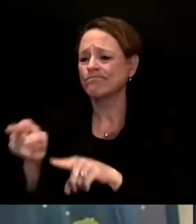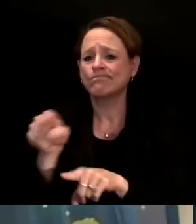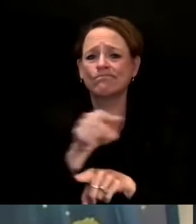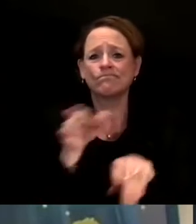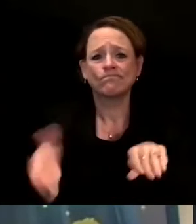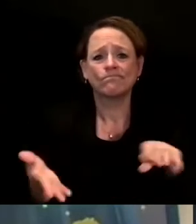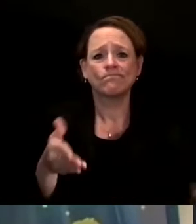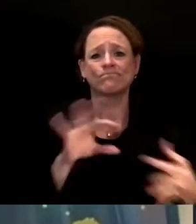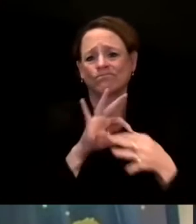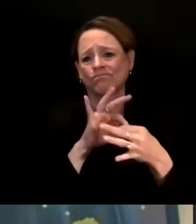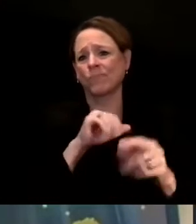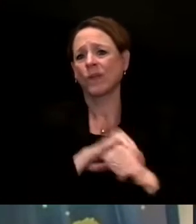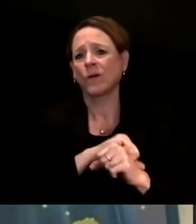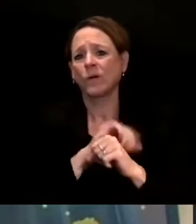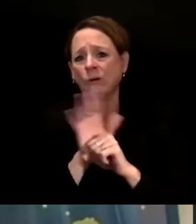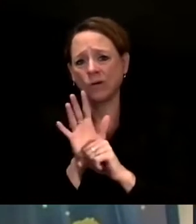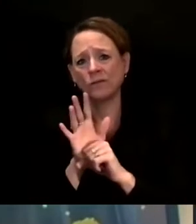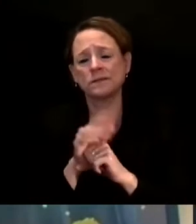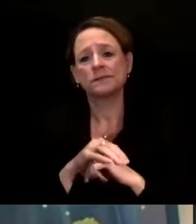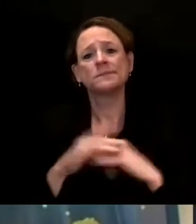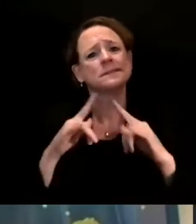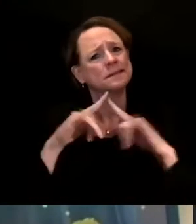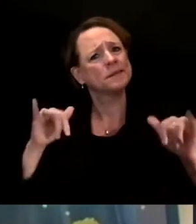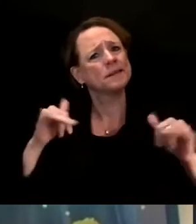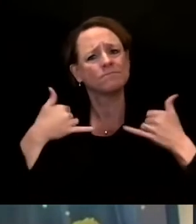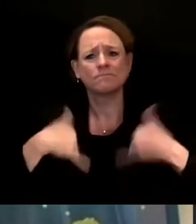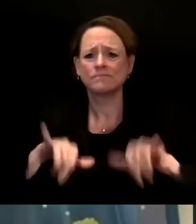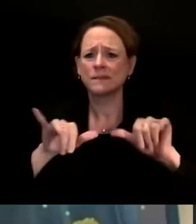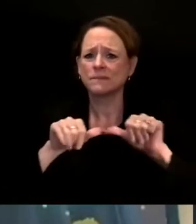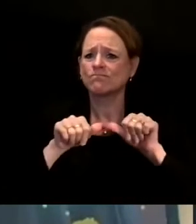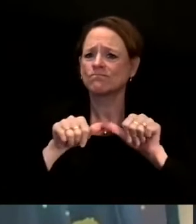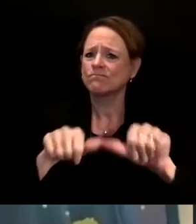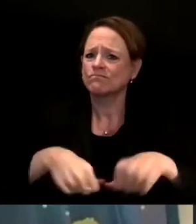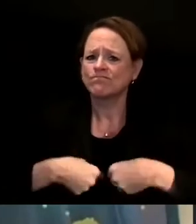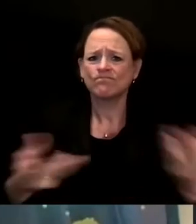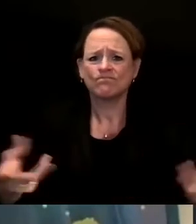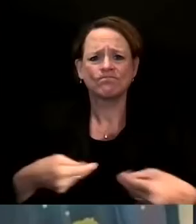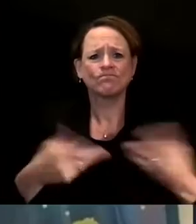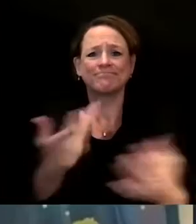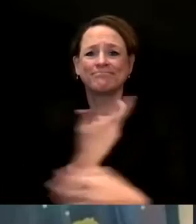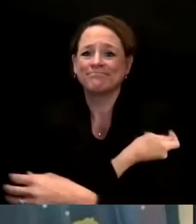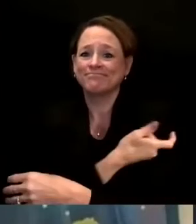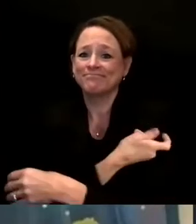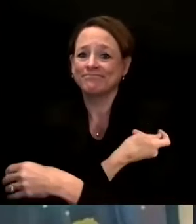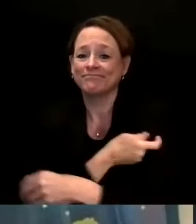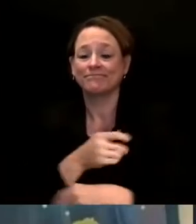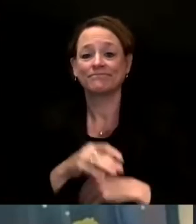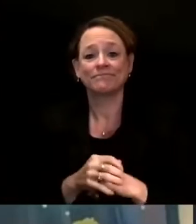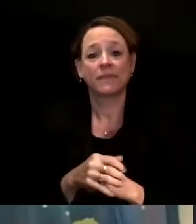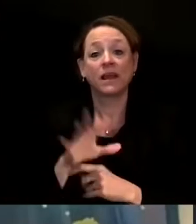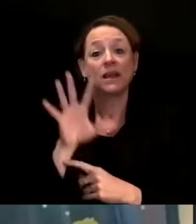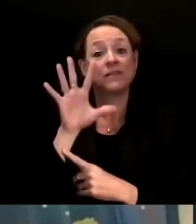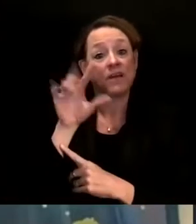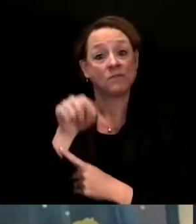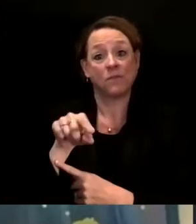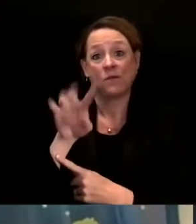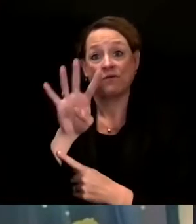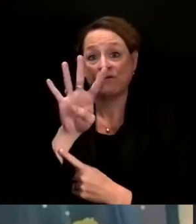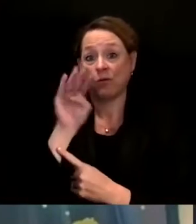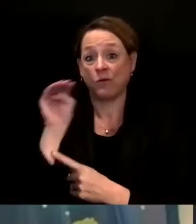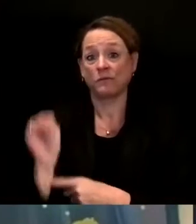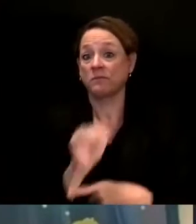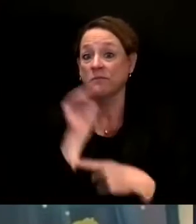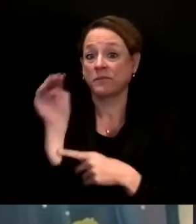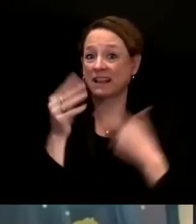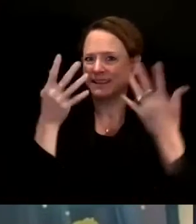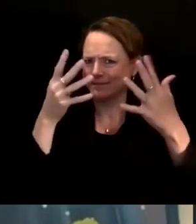We have administered well over 5.4 million doses of COVID-19 vaccine in Wisconsin,